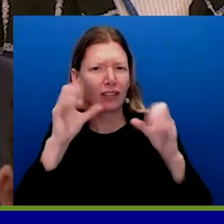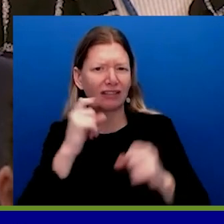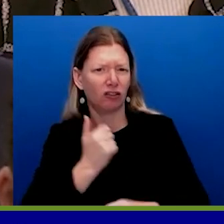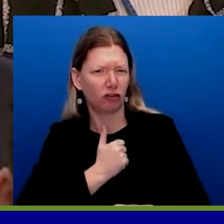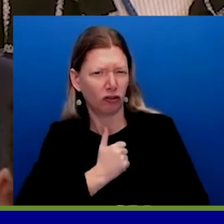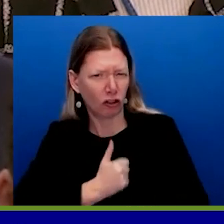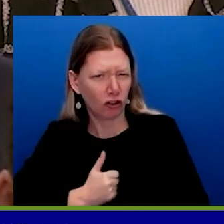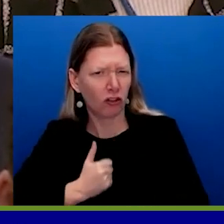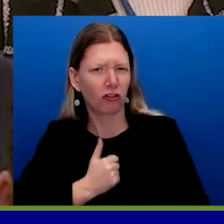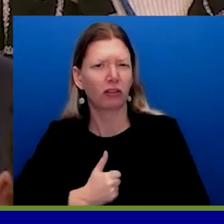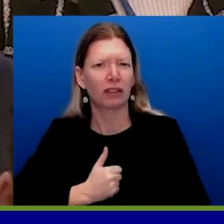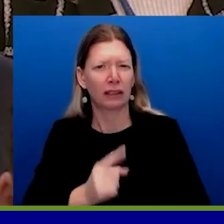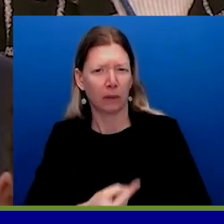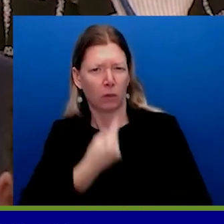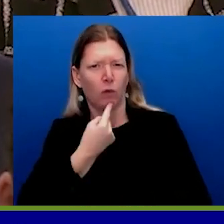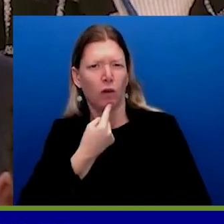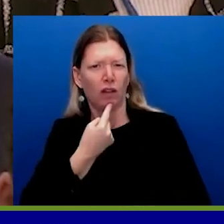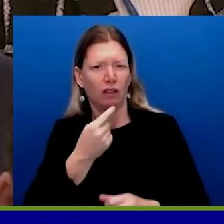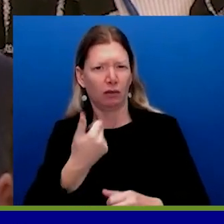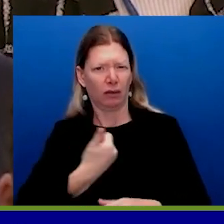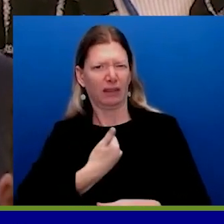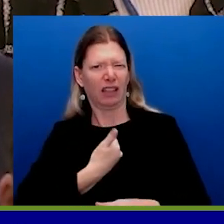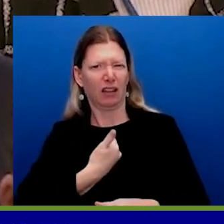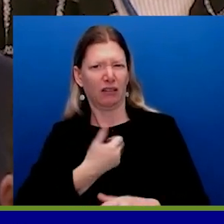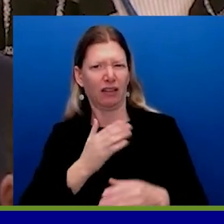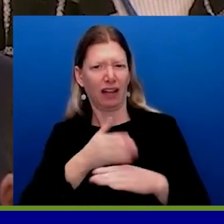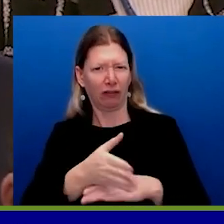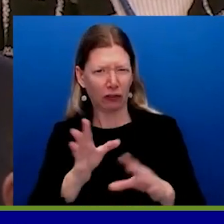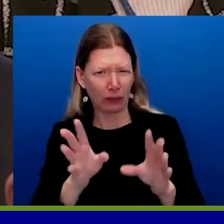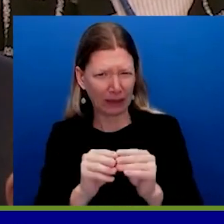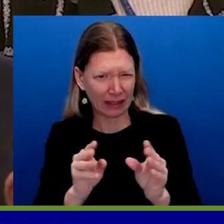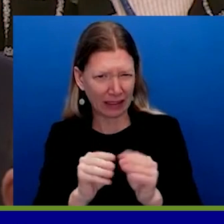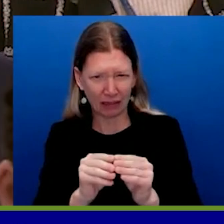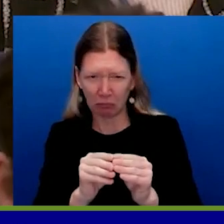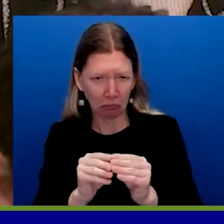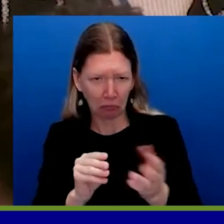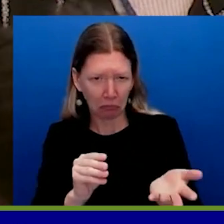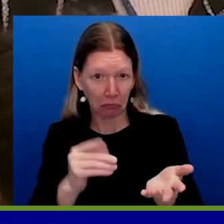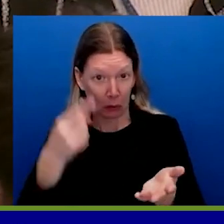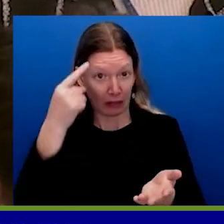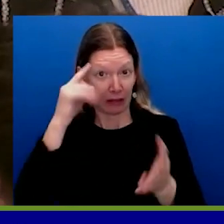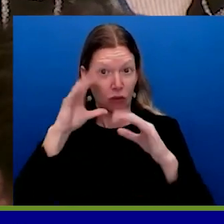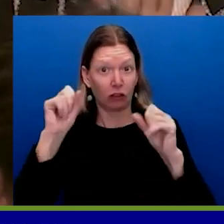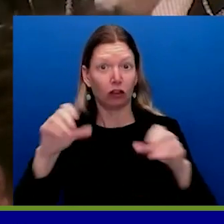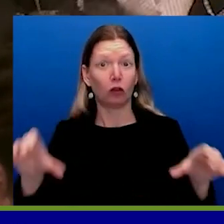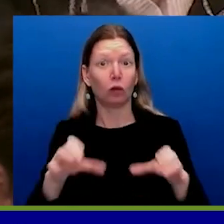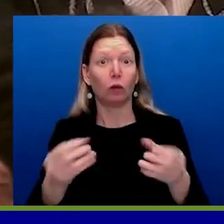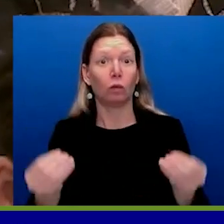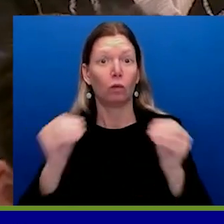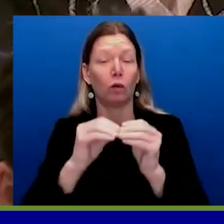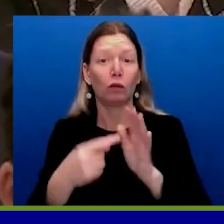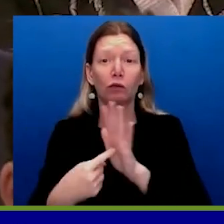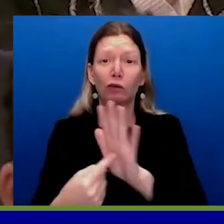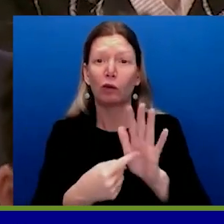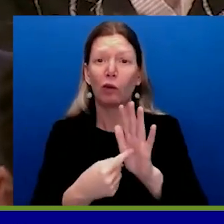leaders. Do you think that the President could have done more to show sympathy towards Palestinian civilians who are being seen as